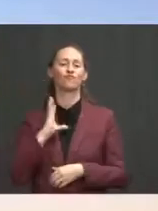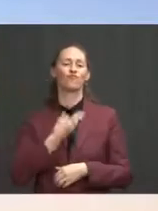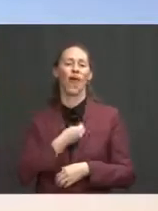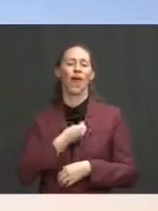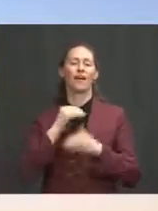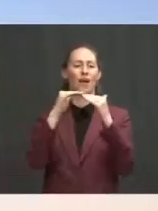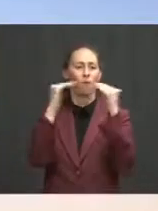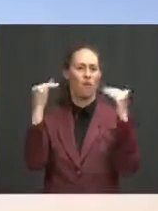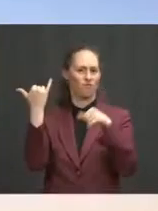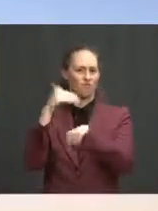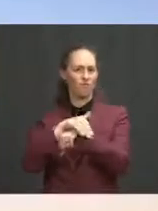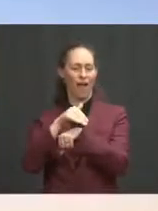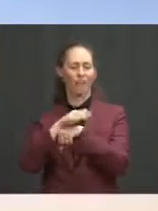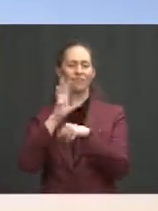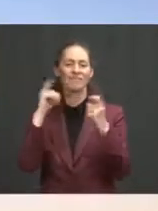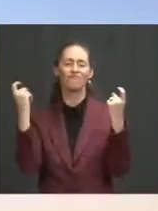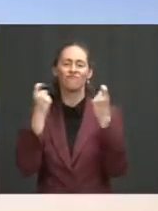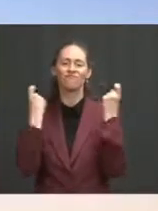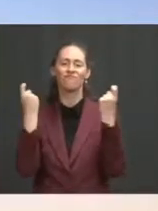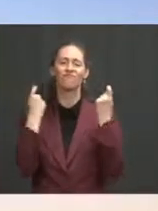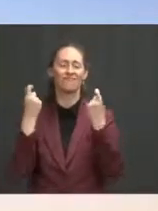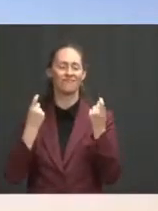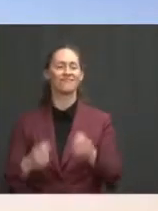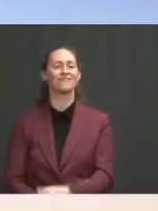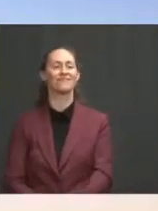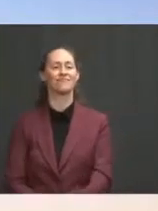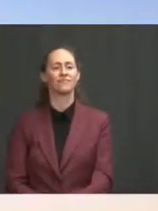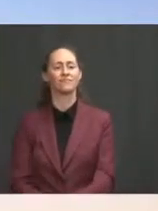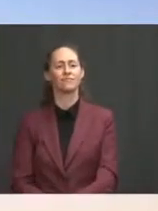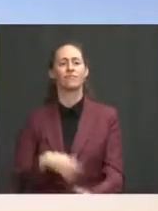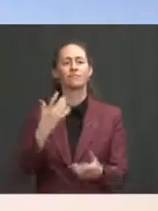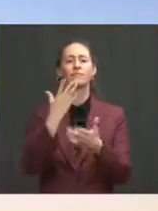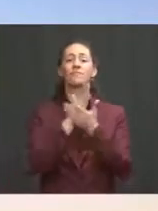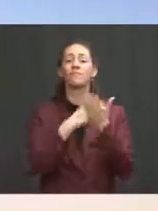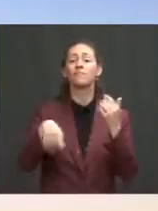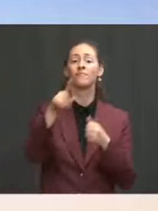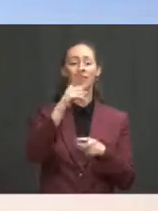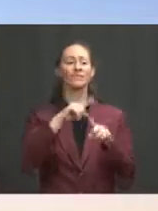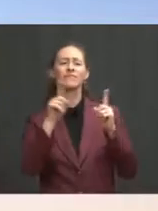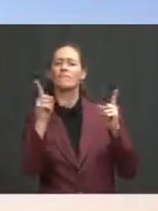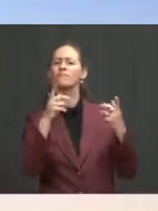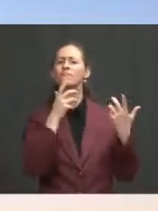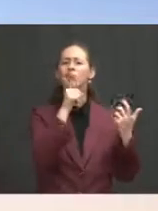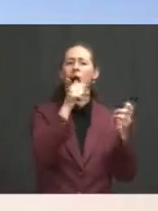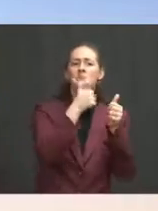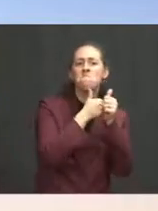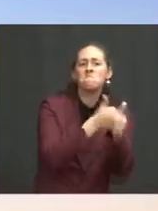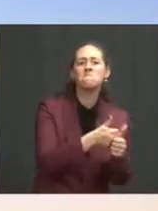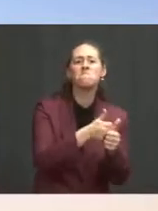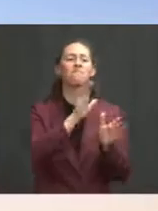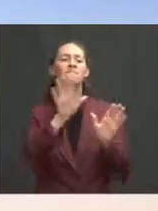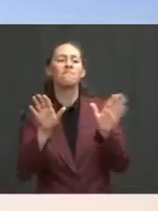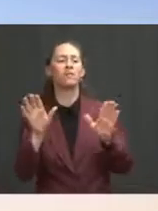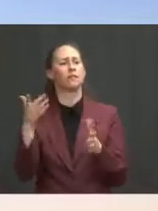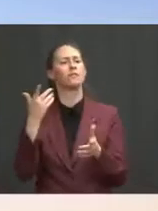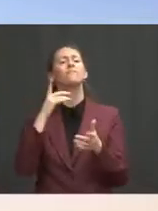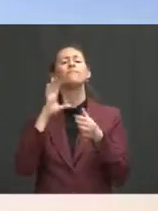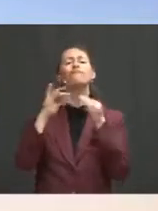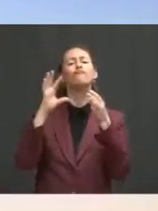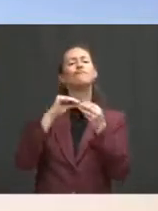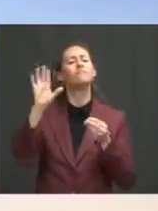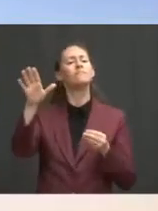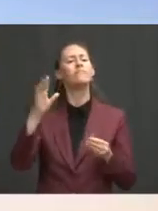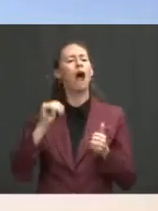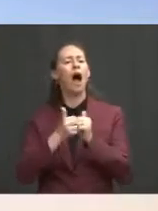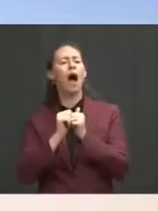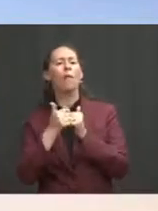convening, young transgender and gender non-binary leaders from across the country will share stories about the impact the state-level anti-transgender